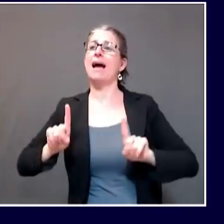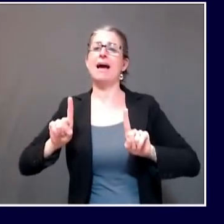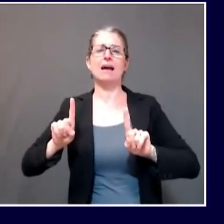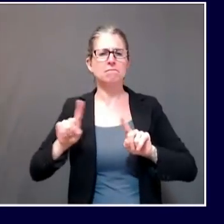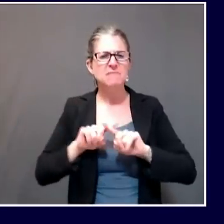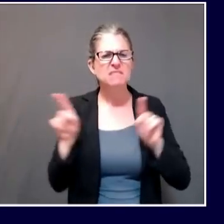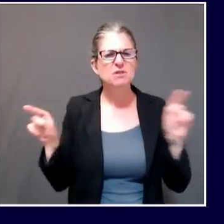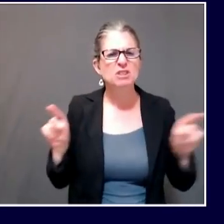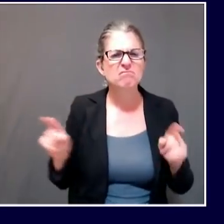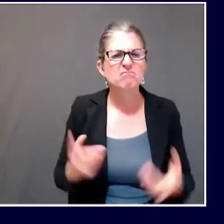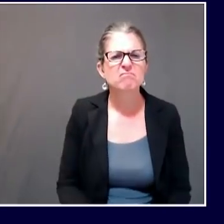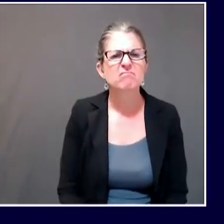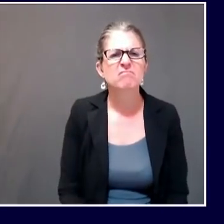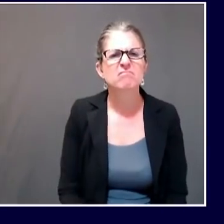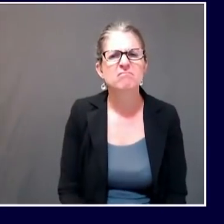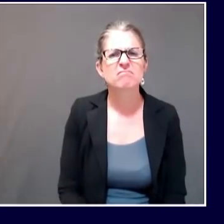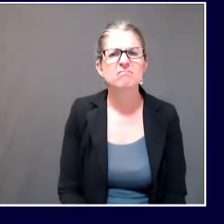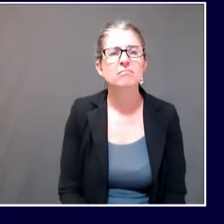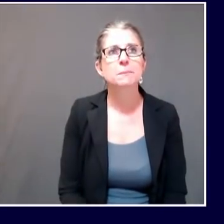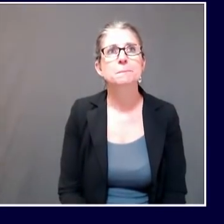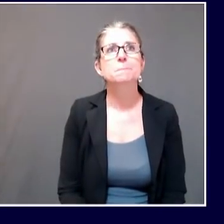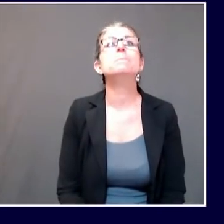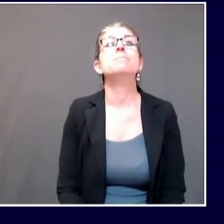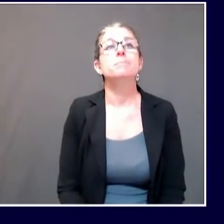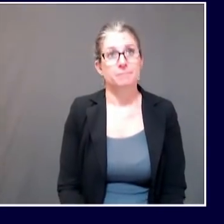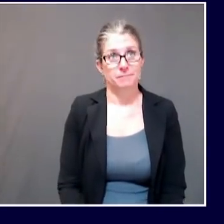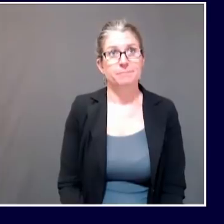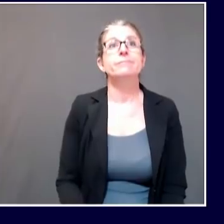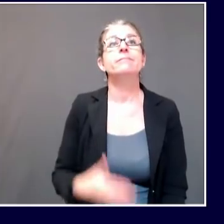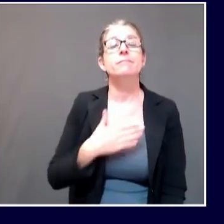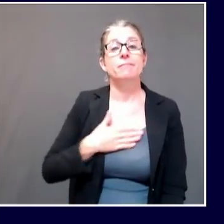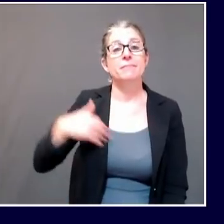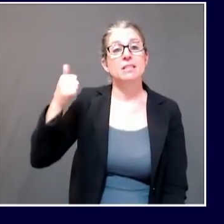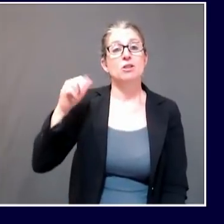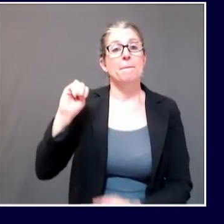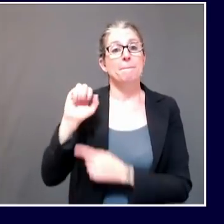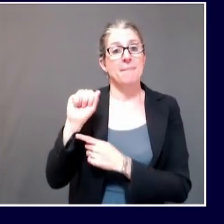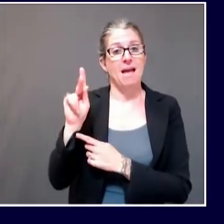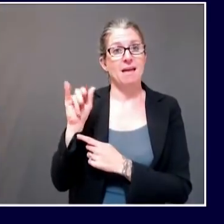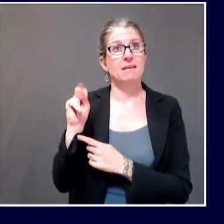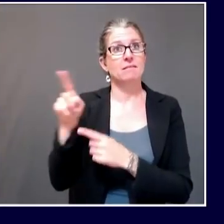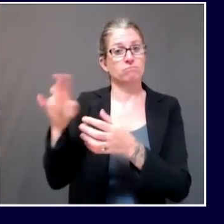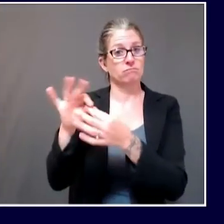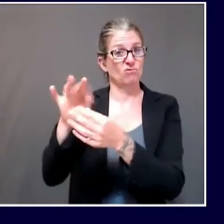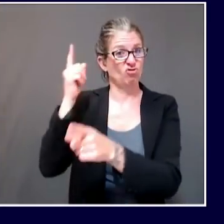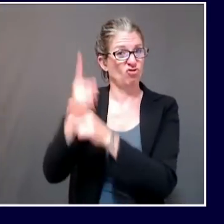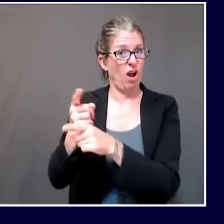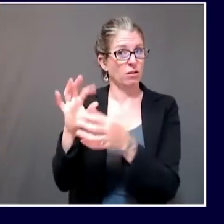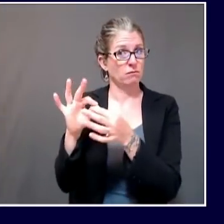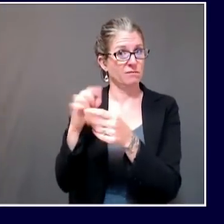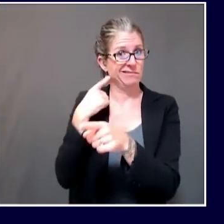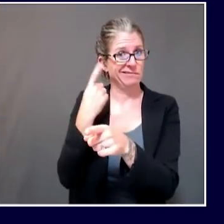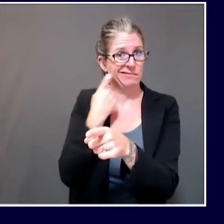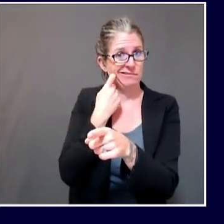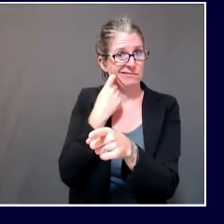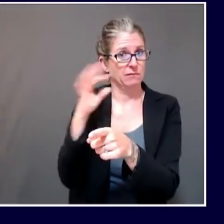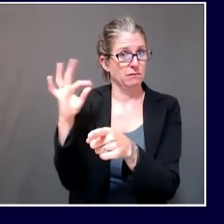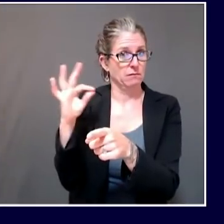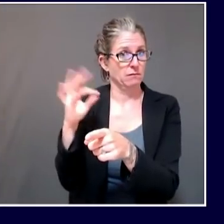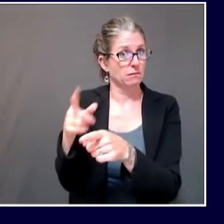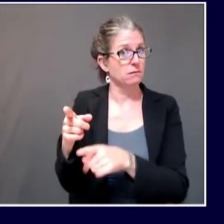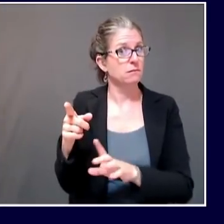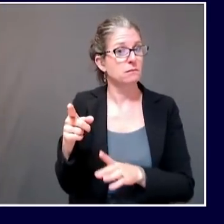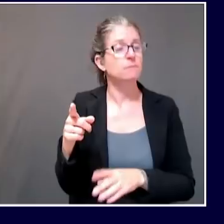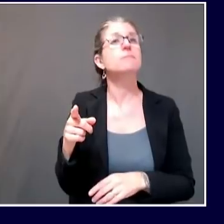phrased it is exactly right which is our focus right now isn't so much on activity X yes or no